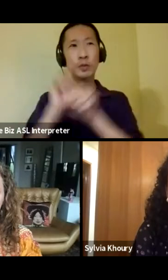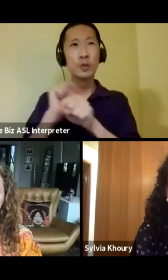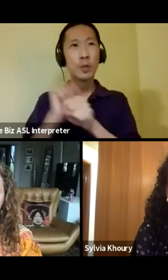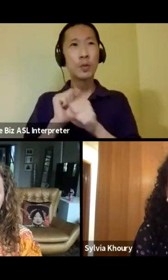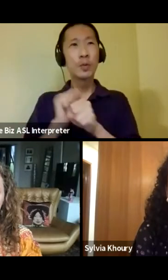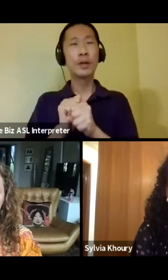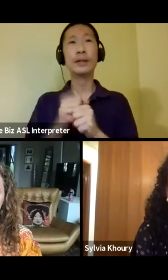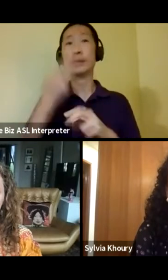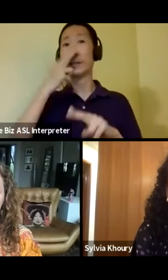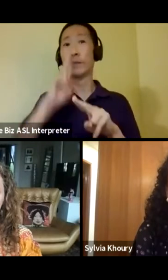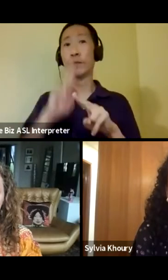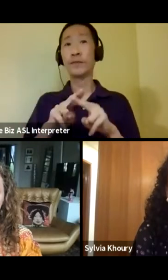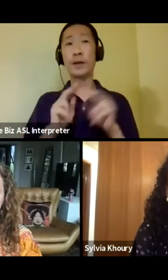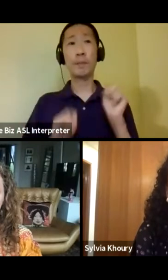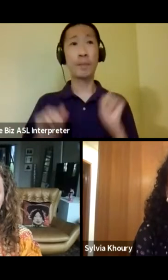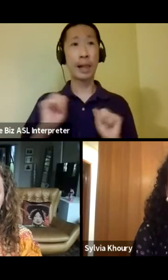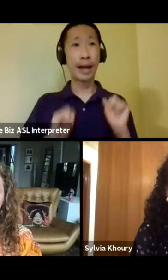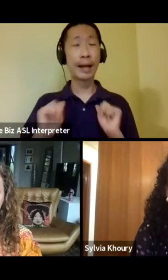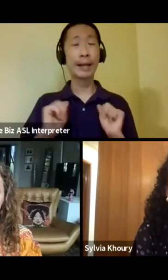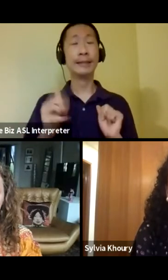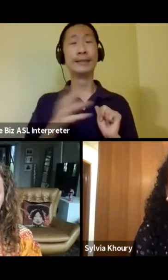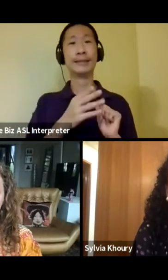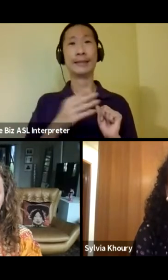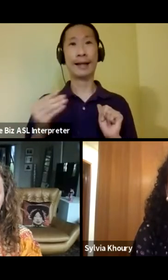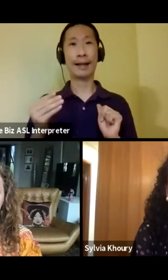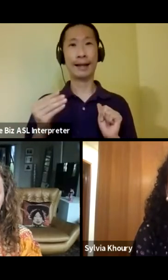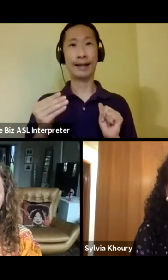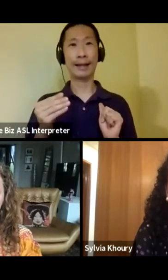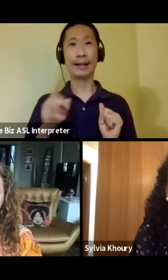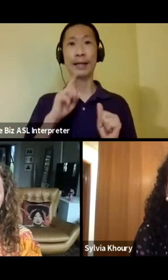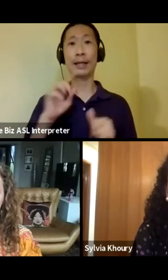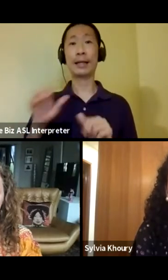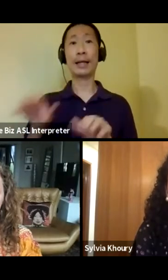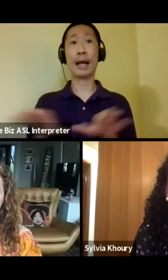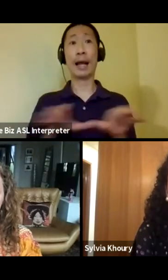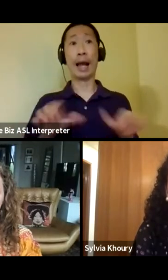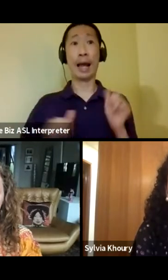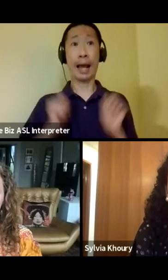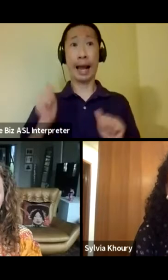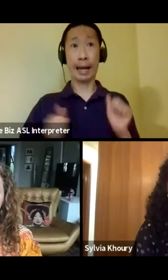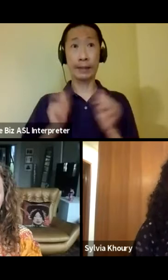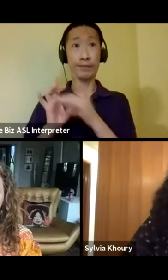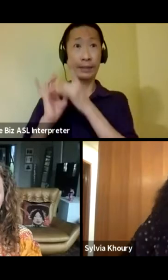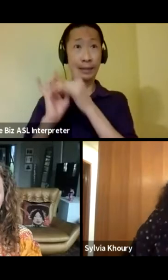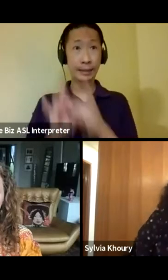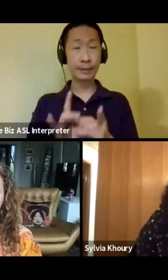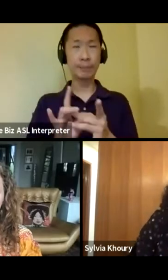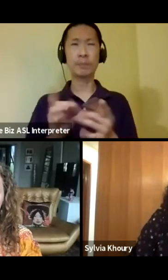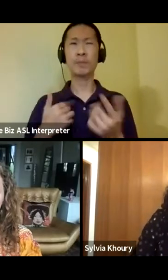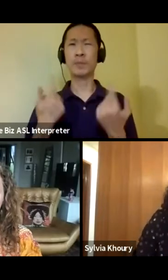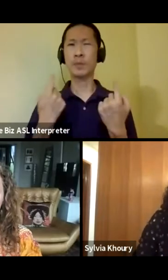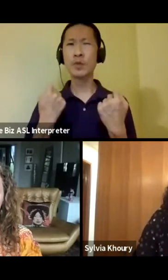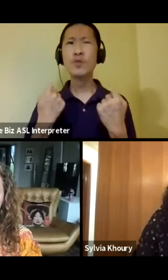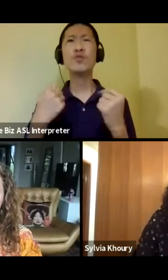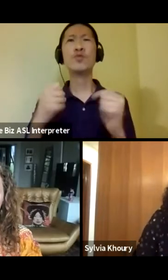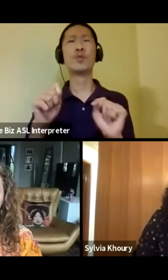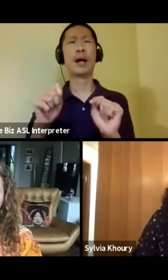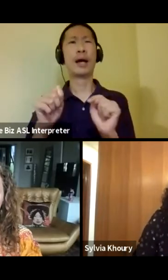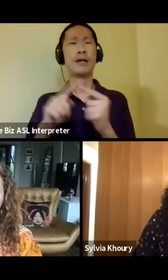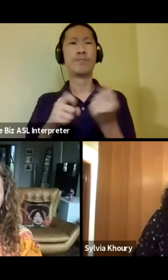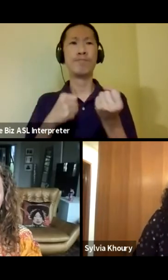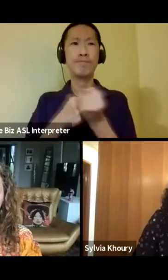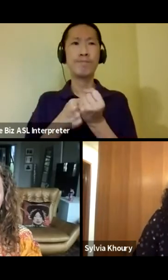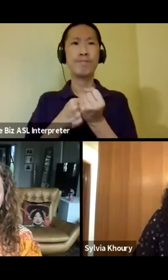plays um and activist wise i try to be a very like supportive